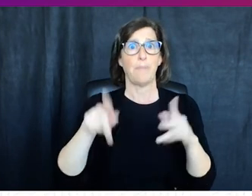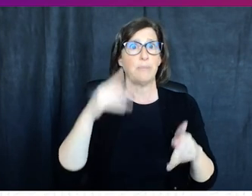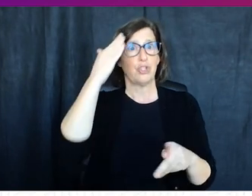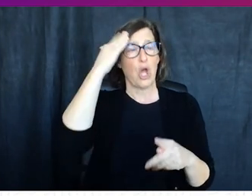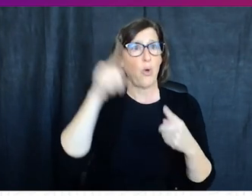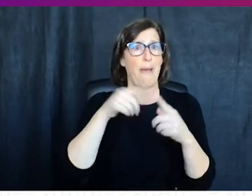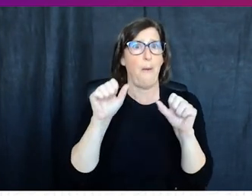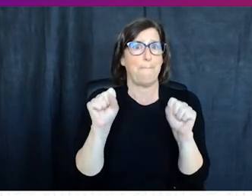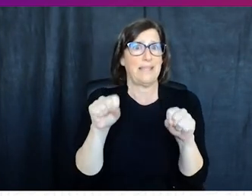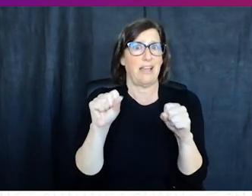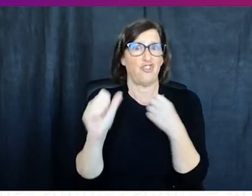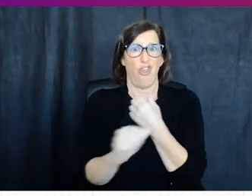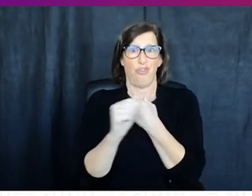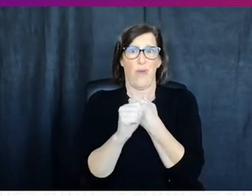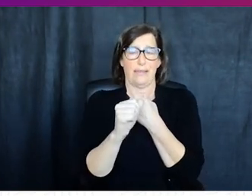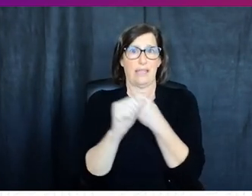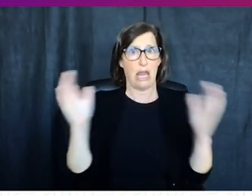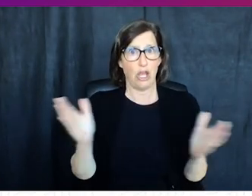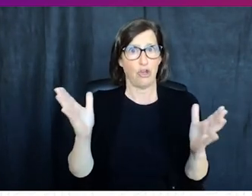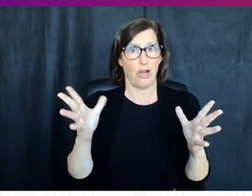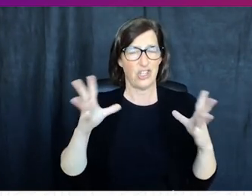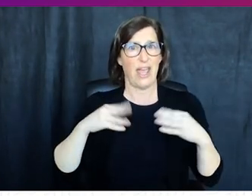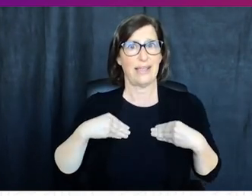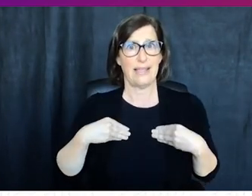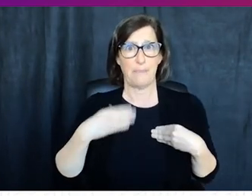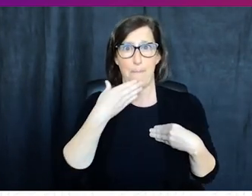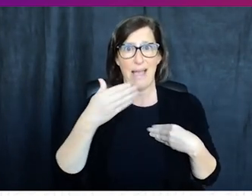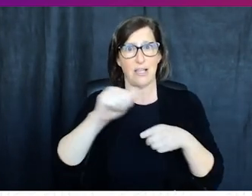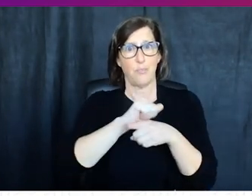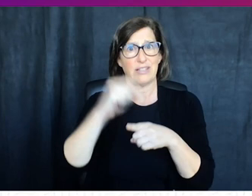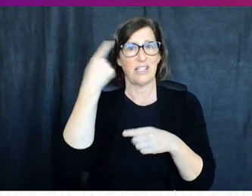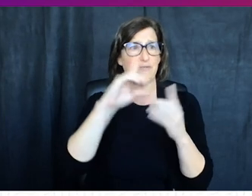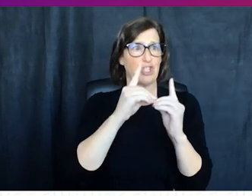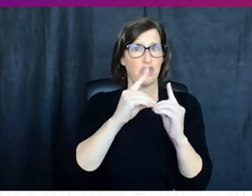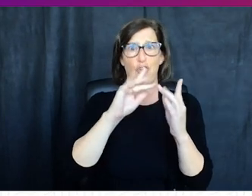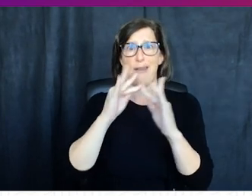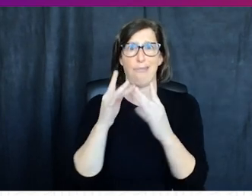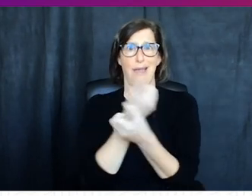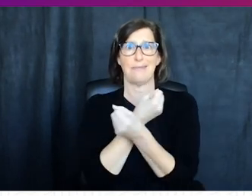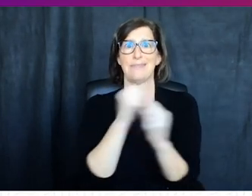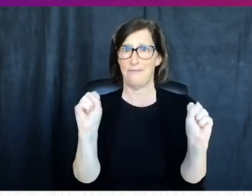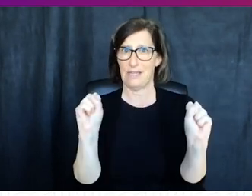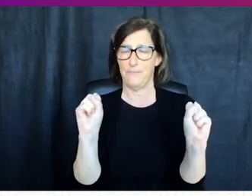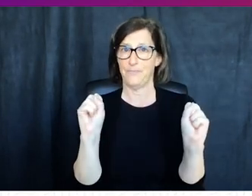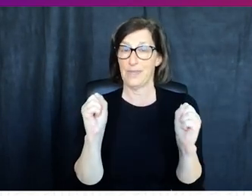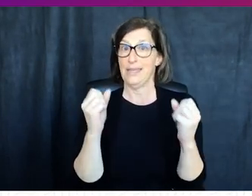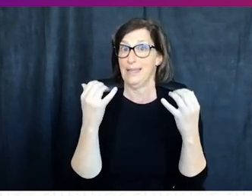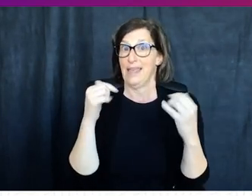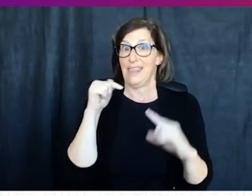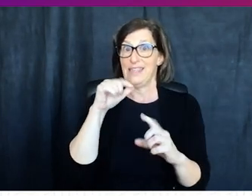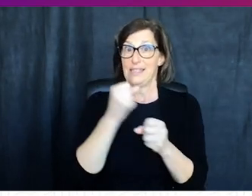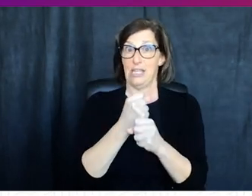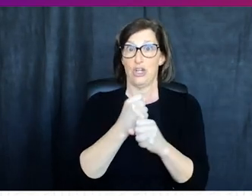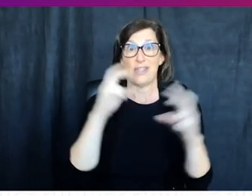organizations about potential cyber threats and encourage the adoption of best practices for digital and online safety this year's